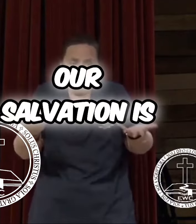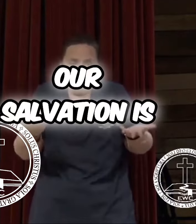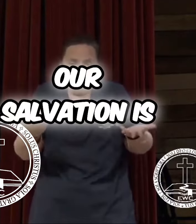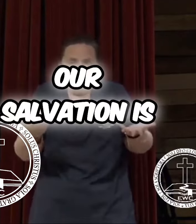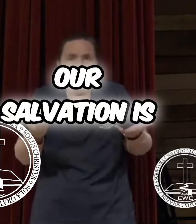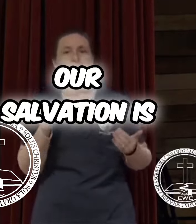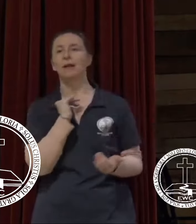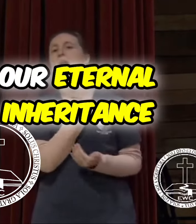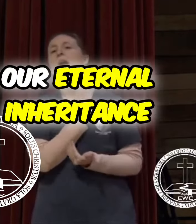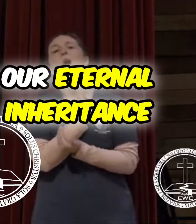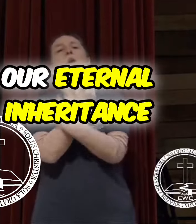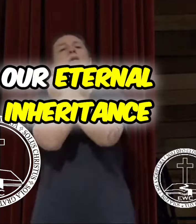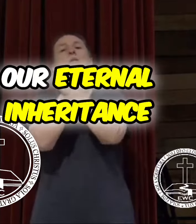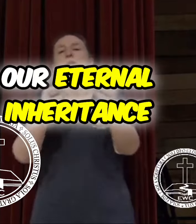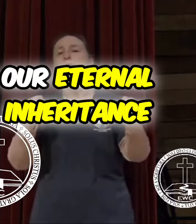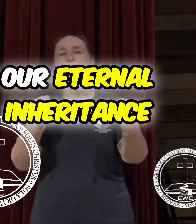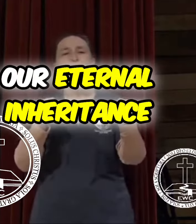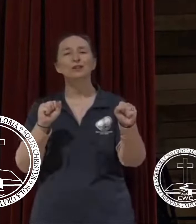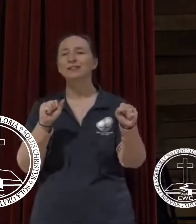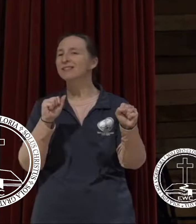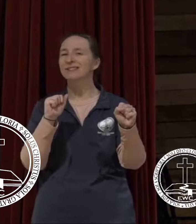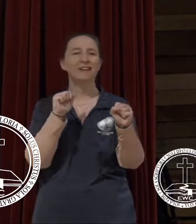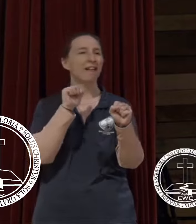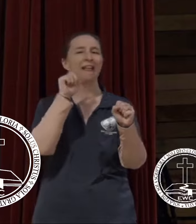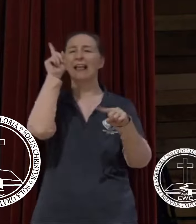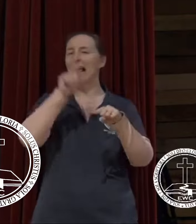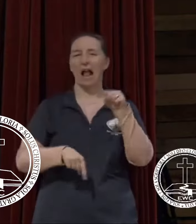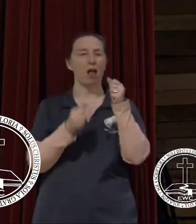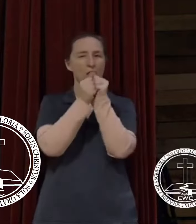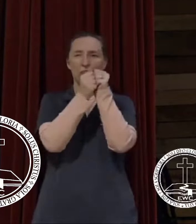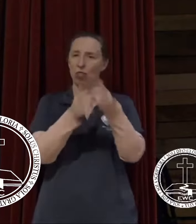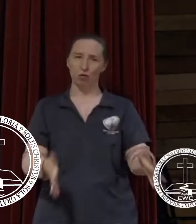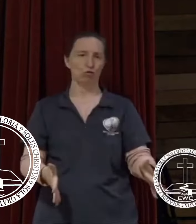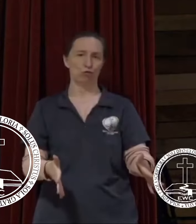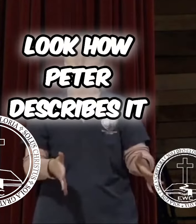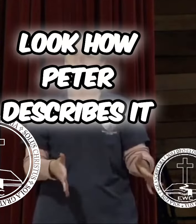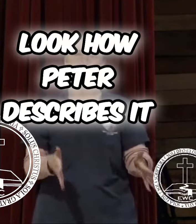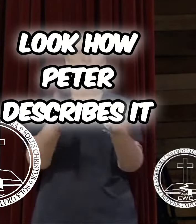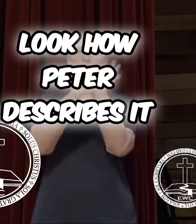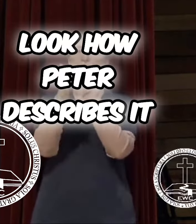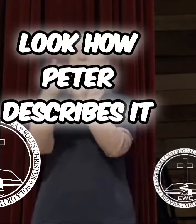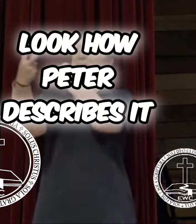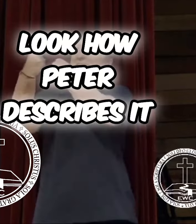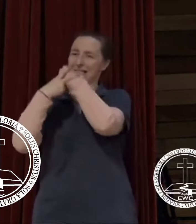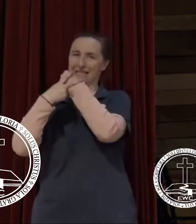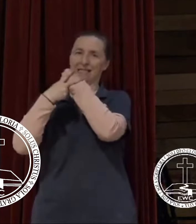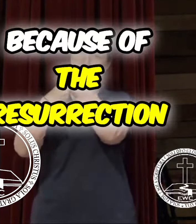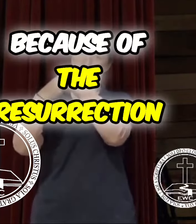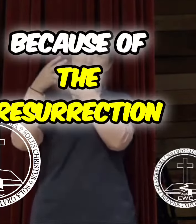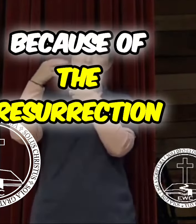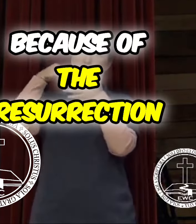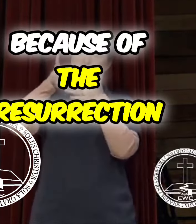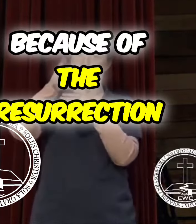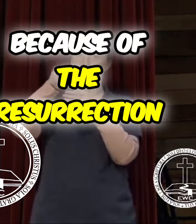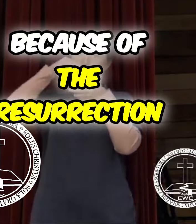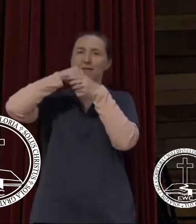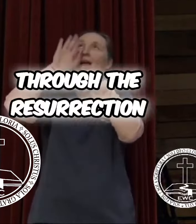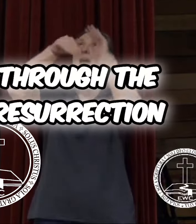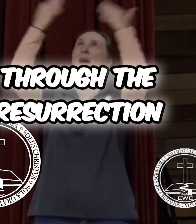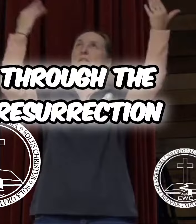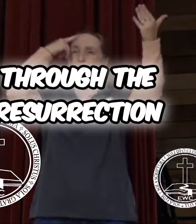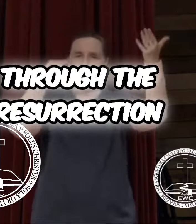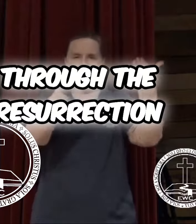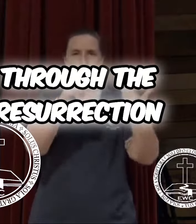Our salvation is our eternal inheritance, all right? Look how Peter describes it. Because of the resurrection,